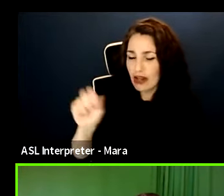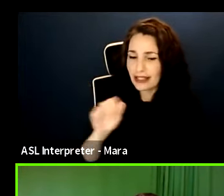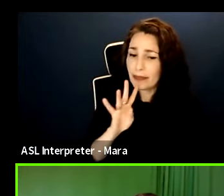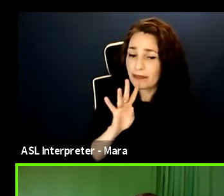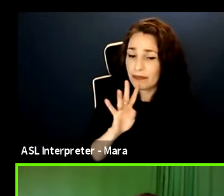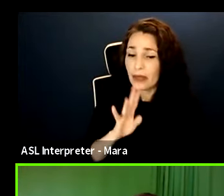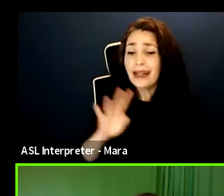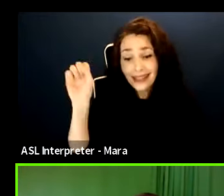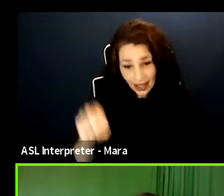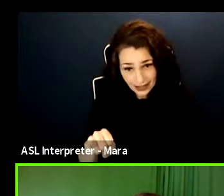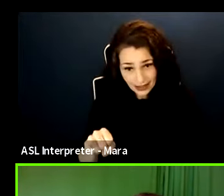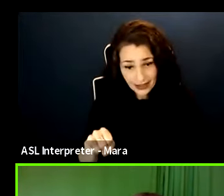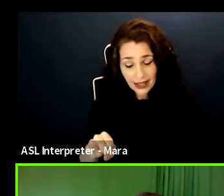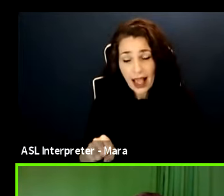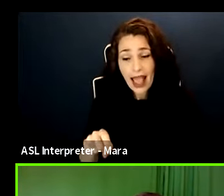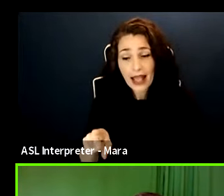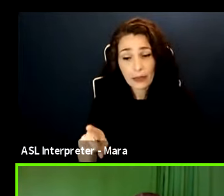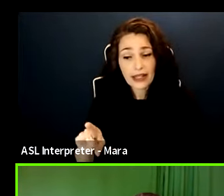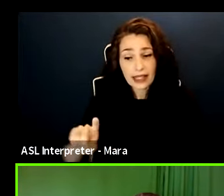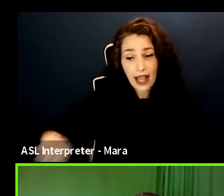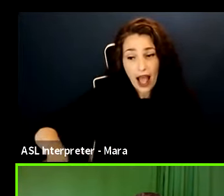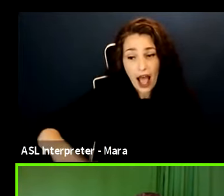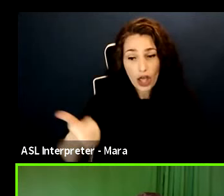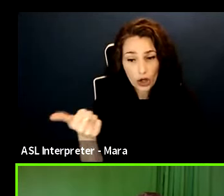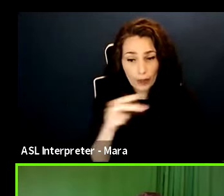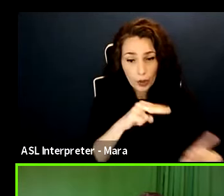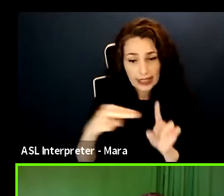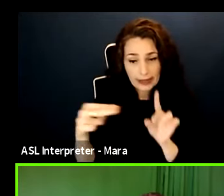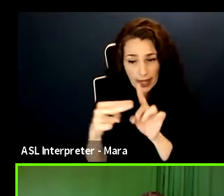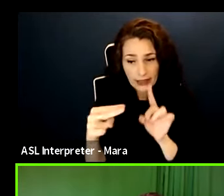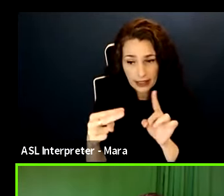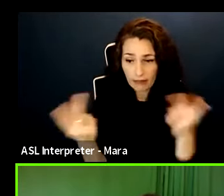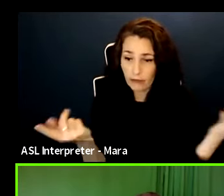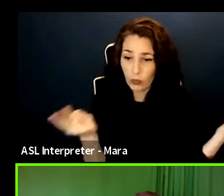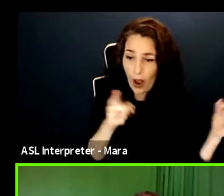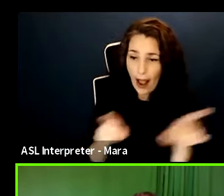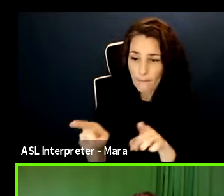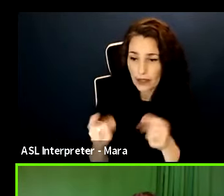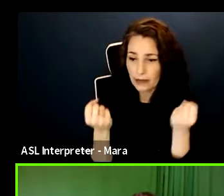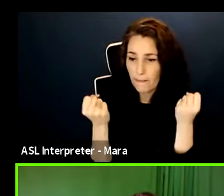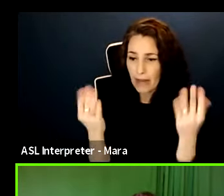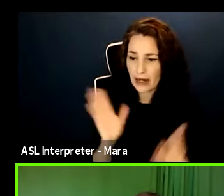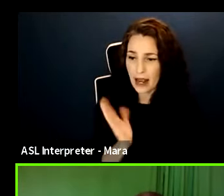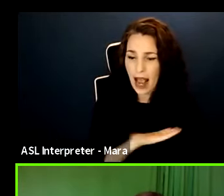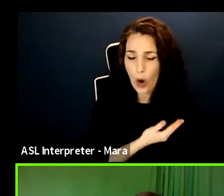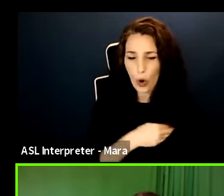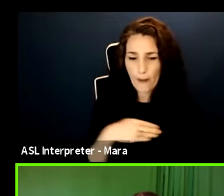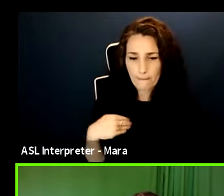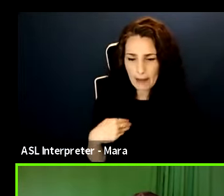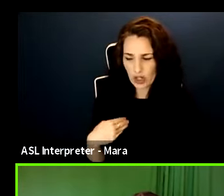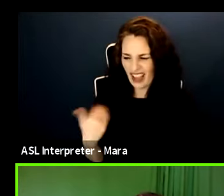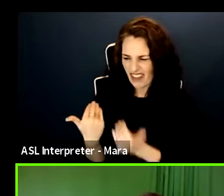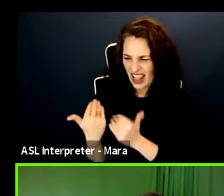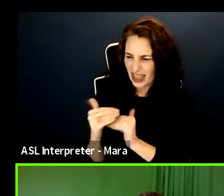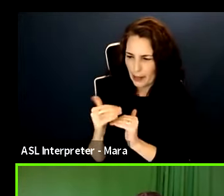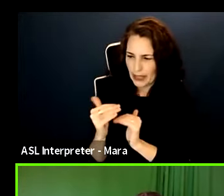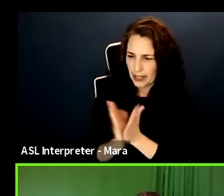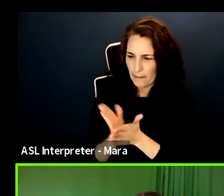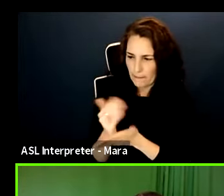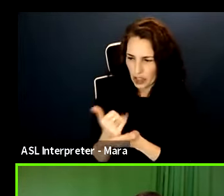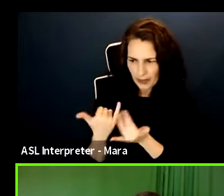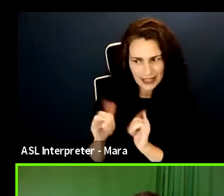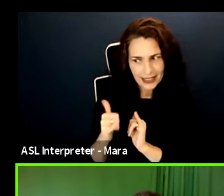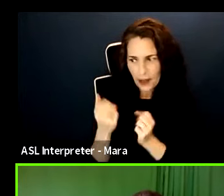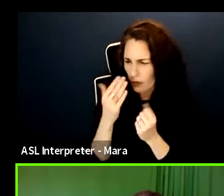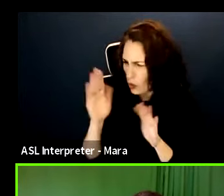that, which is happening with a lot of our members, is you don't have a big budget, but you have great ideas and you have the